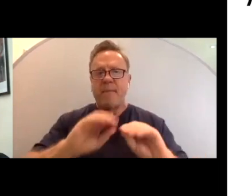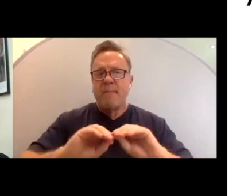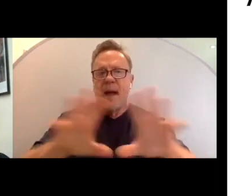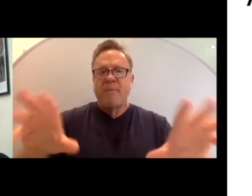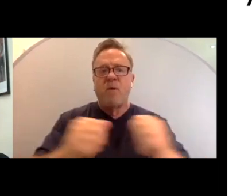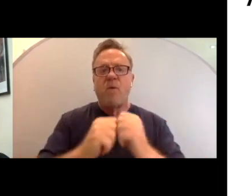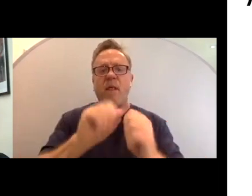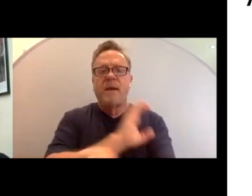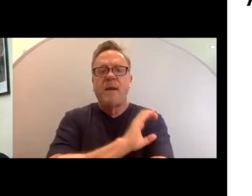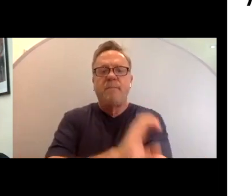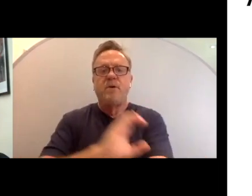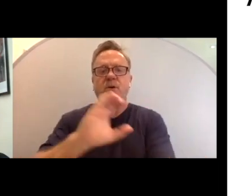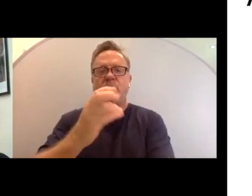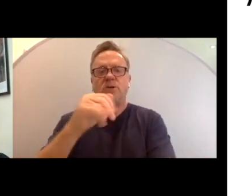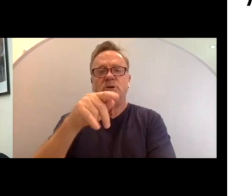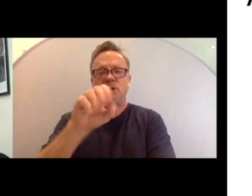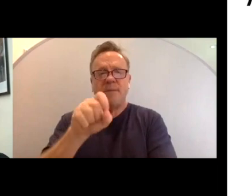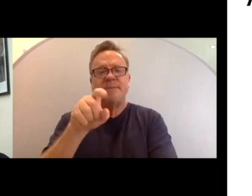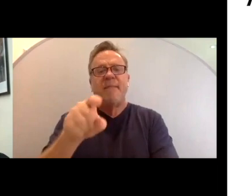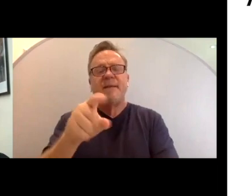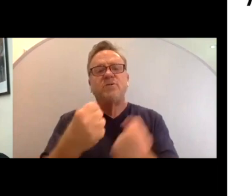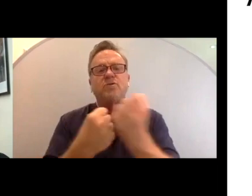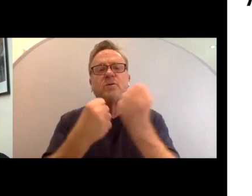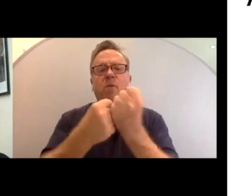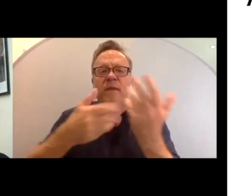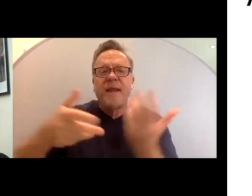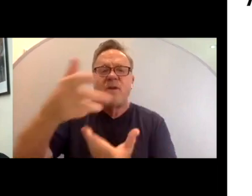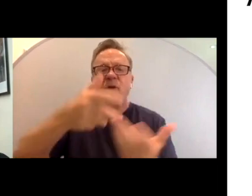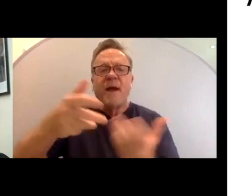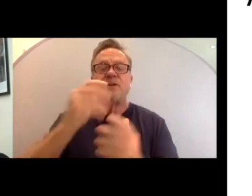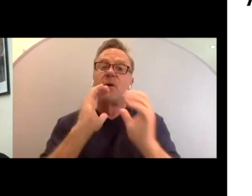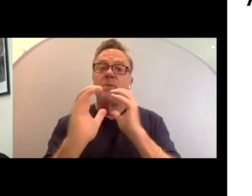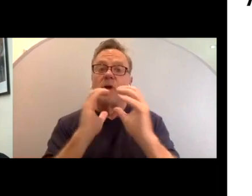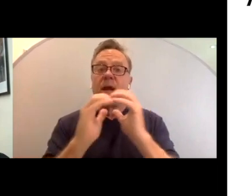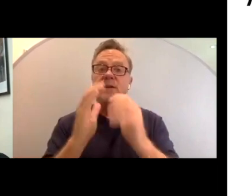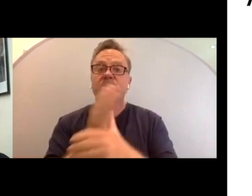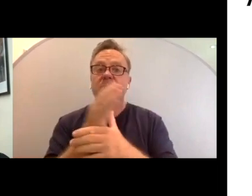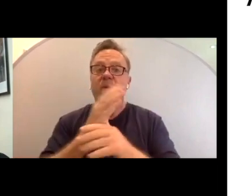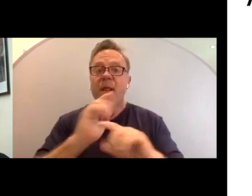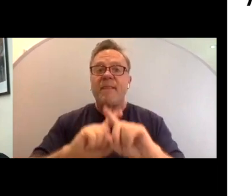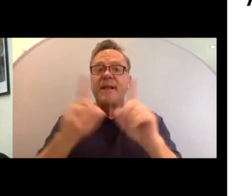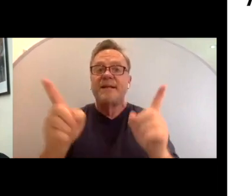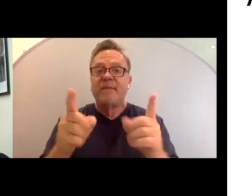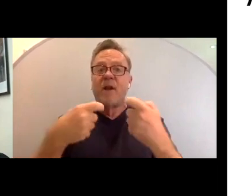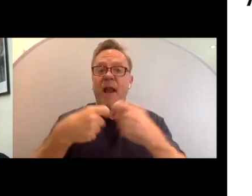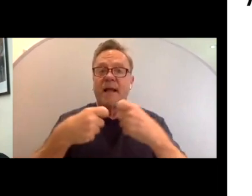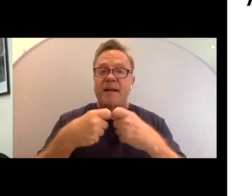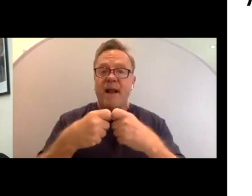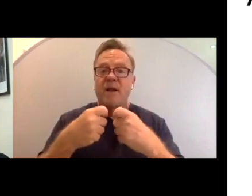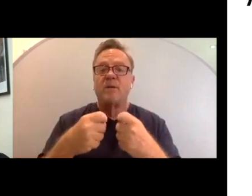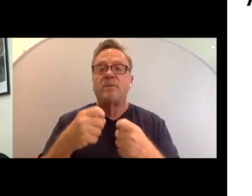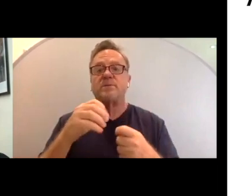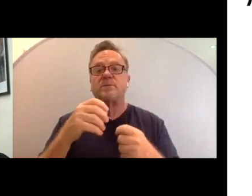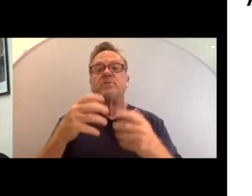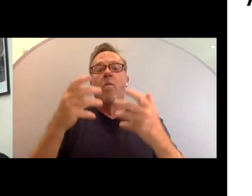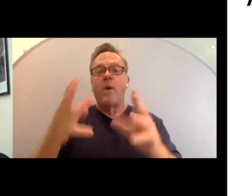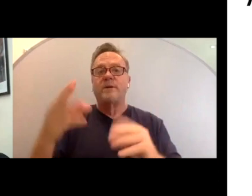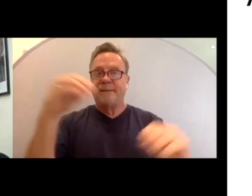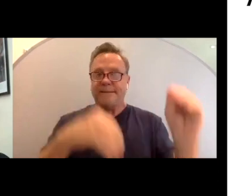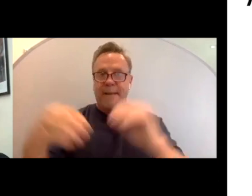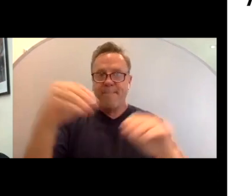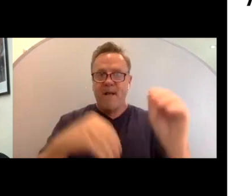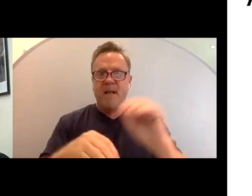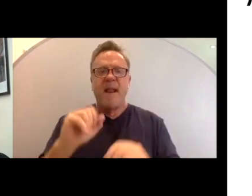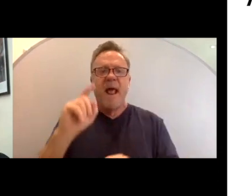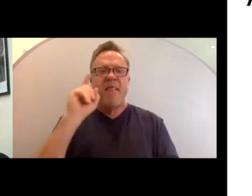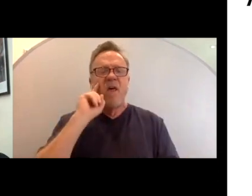chips. And it's laid out to support the interactions and communications between the different electronics once it were to be assembled. And I thought